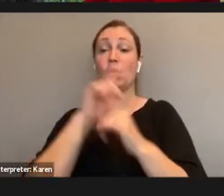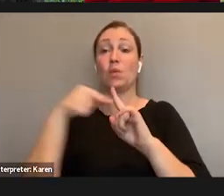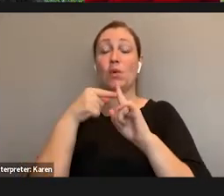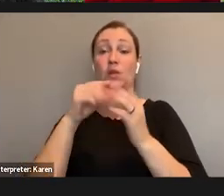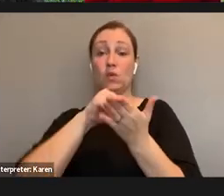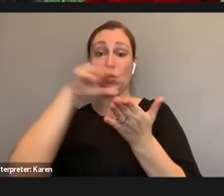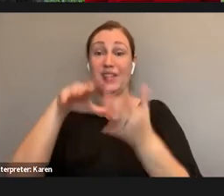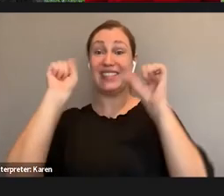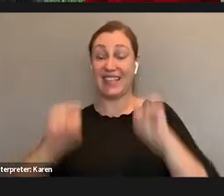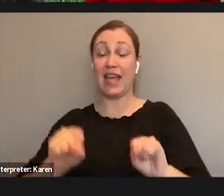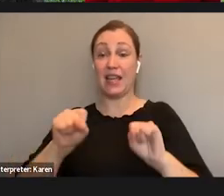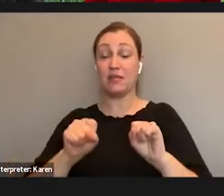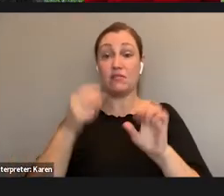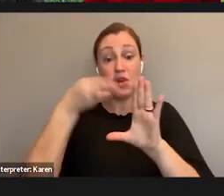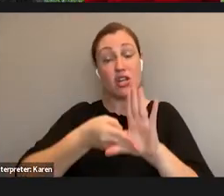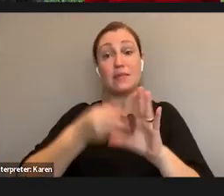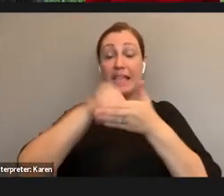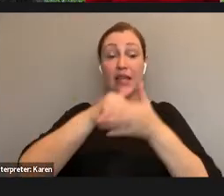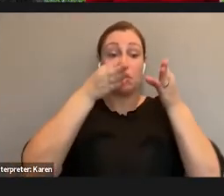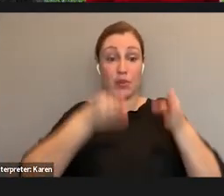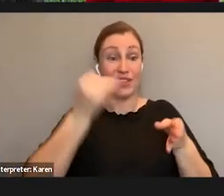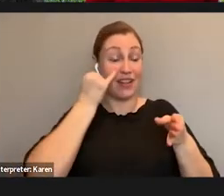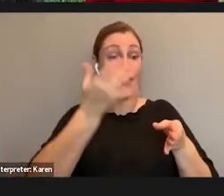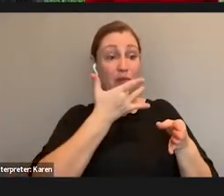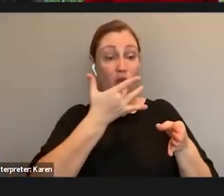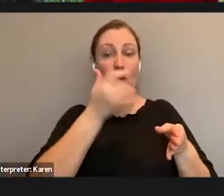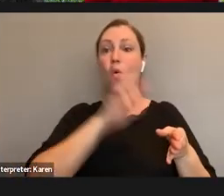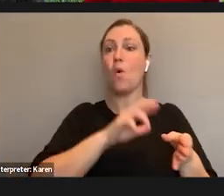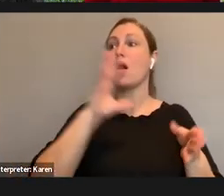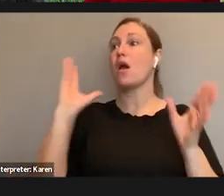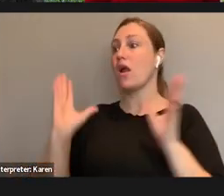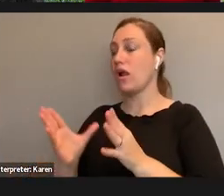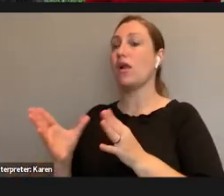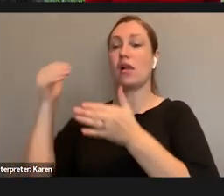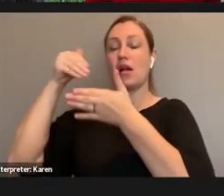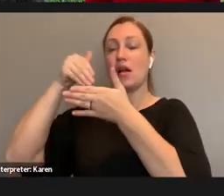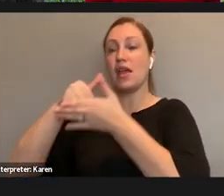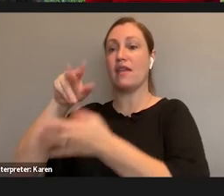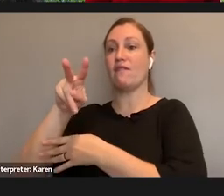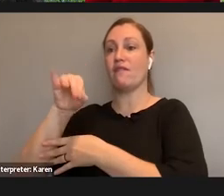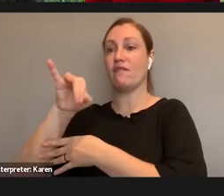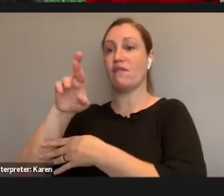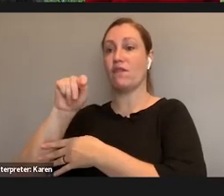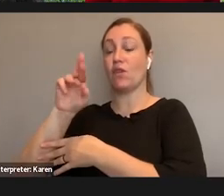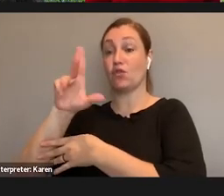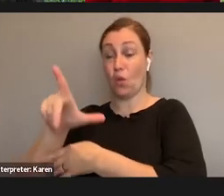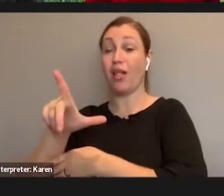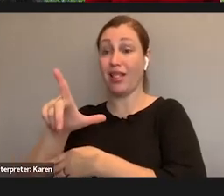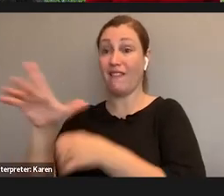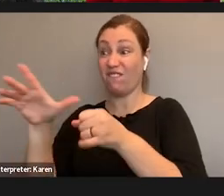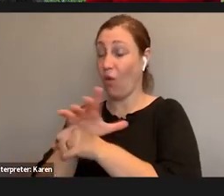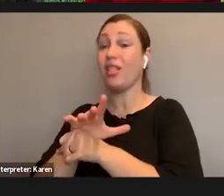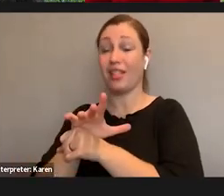virtually using technology to interact with the field site. So our virtual participants will be